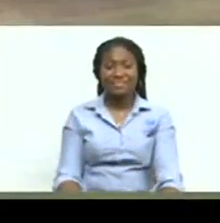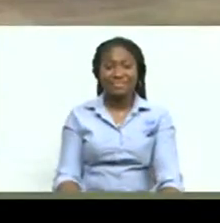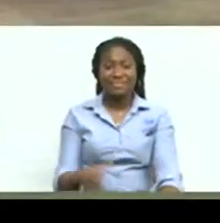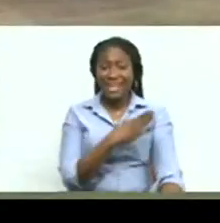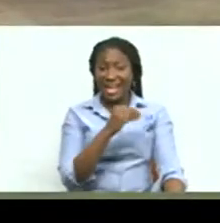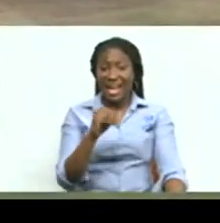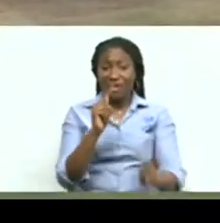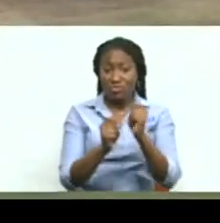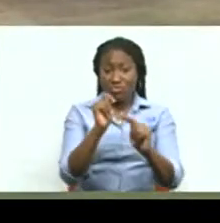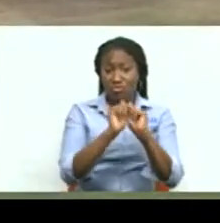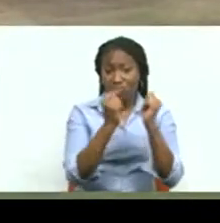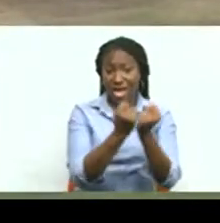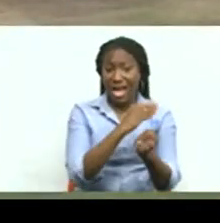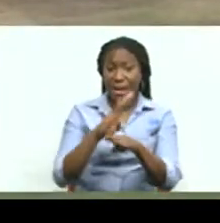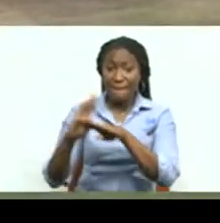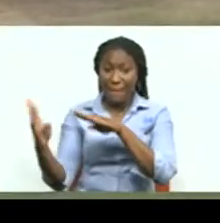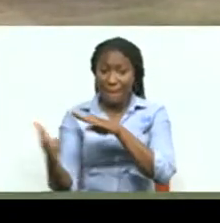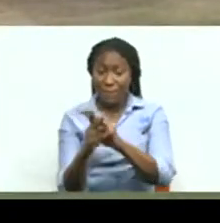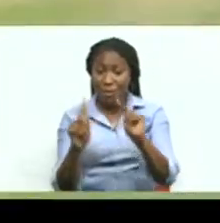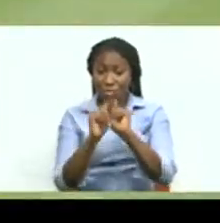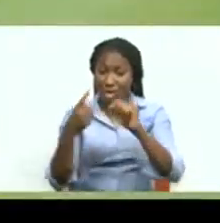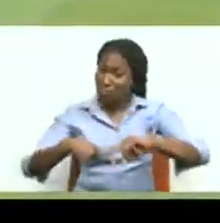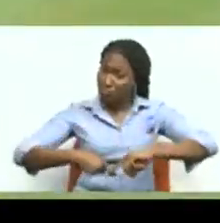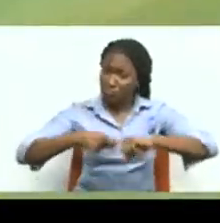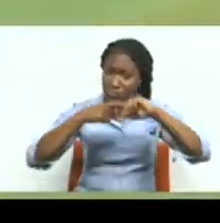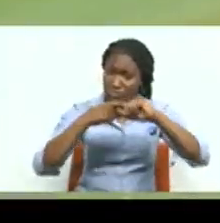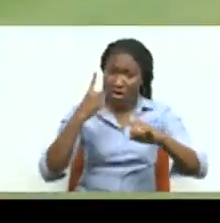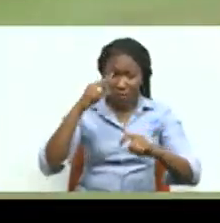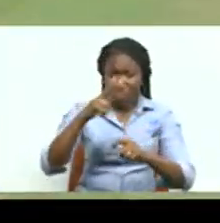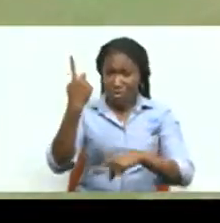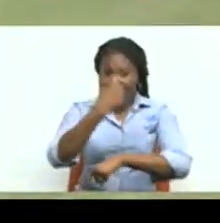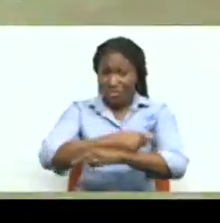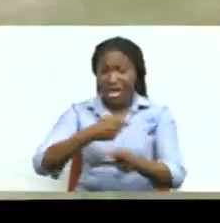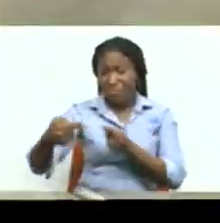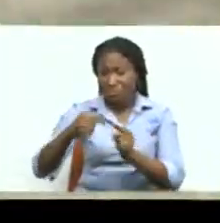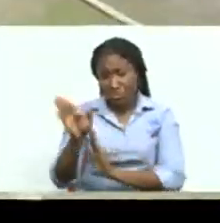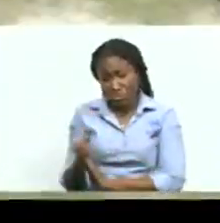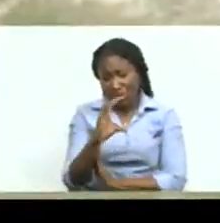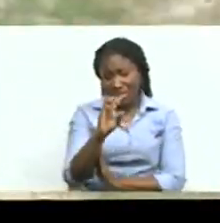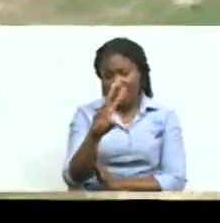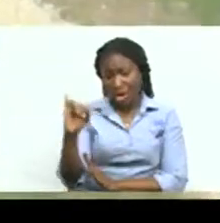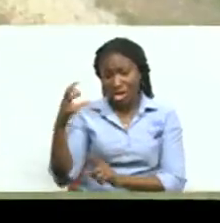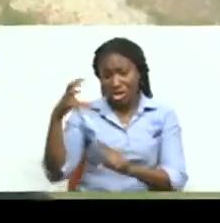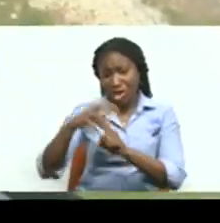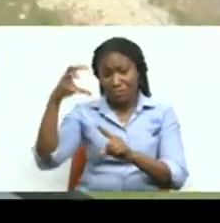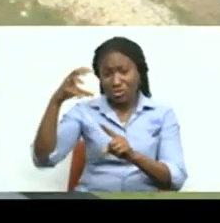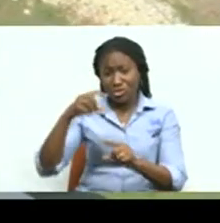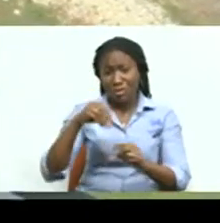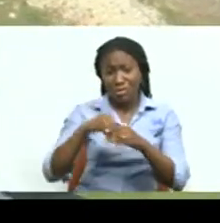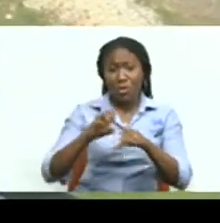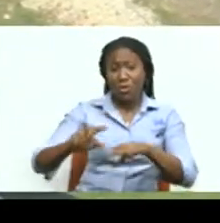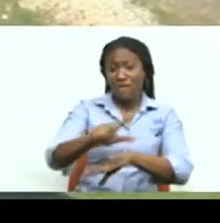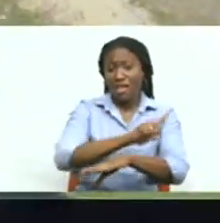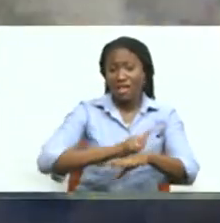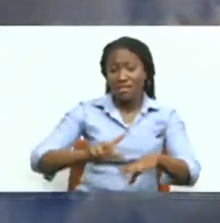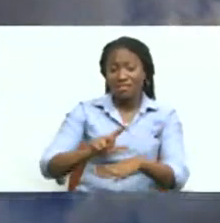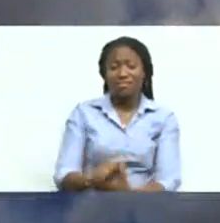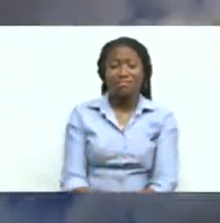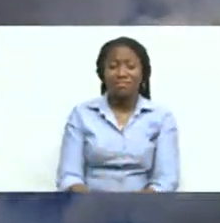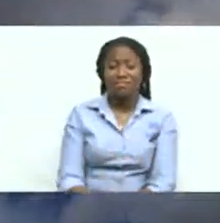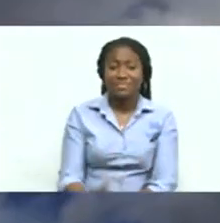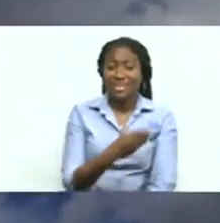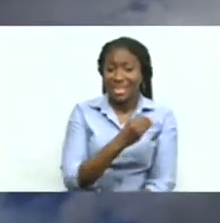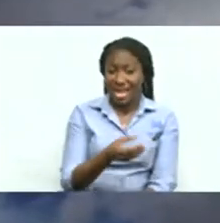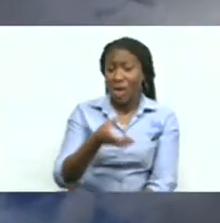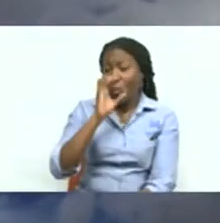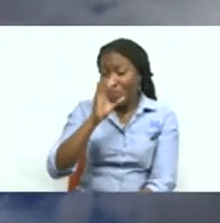tnt red force on the barbados pride are evenly poised heading into day three of their cwi championship clash at the queens park oval walk